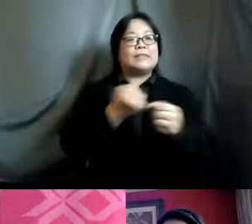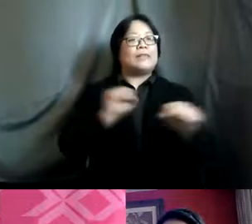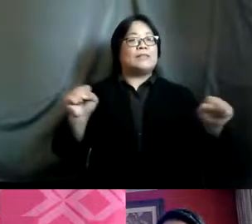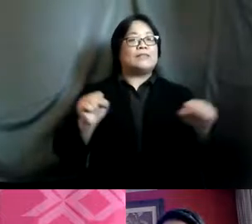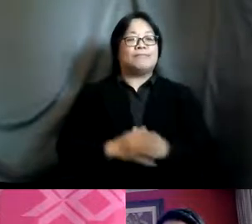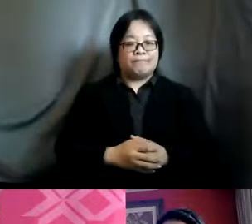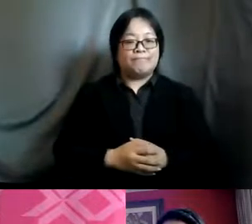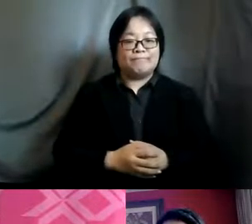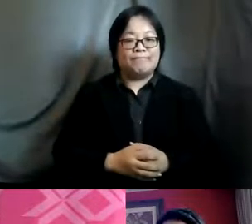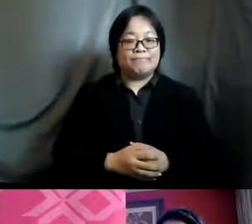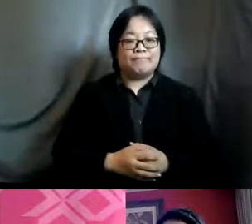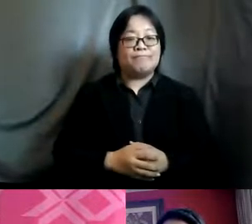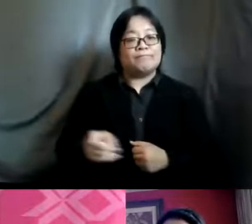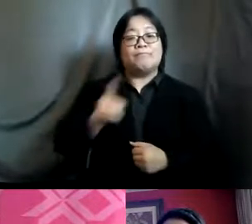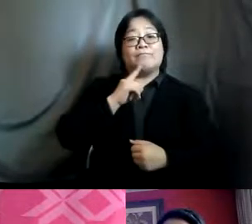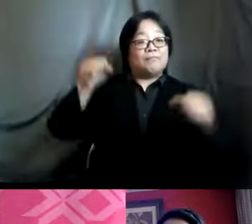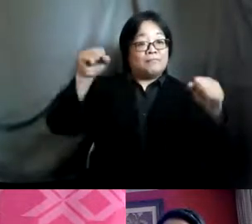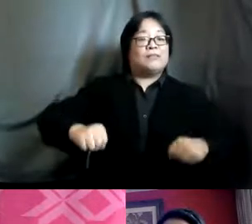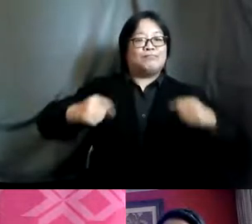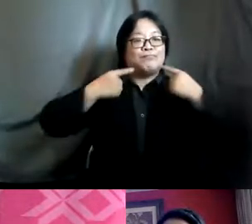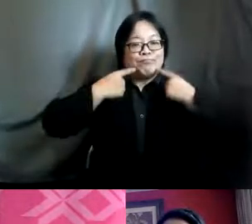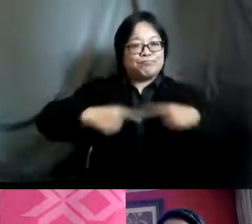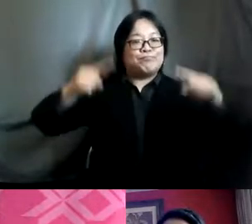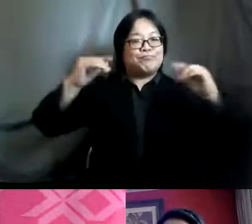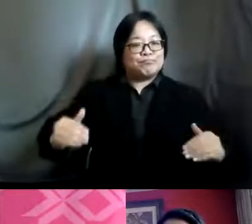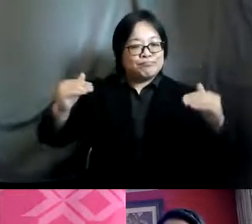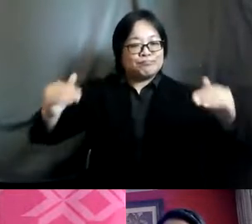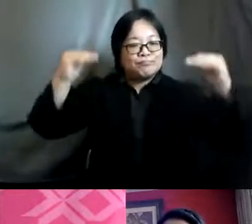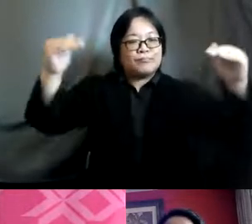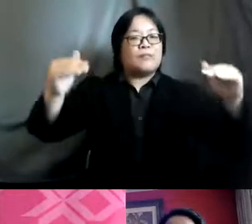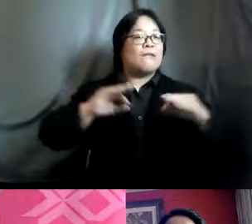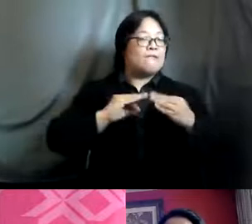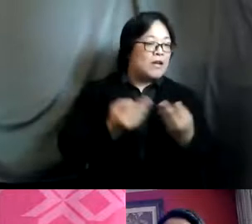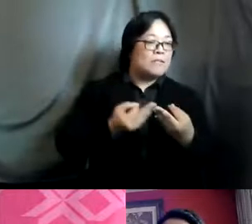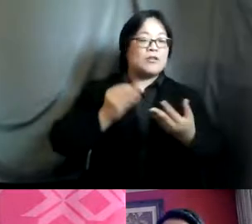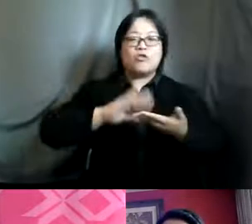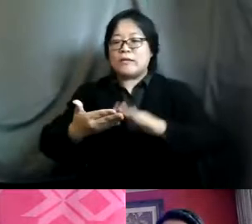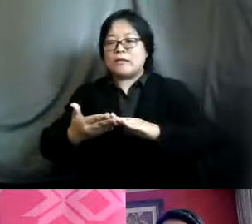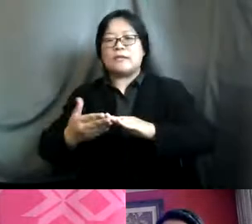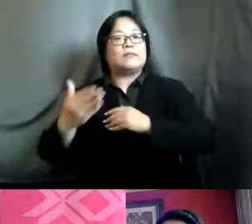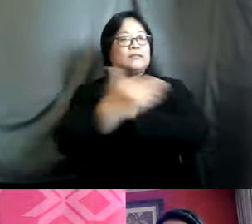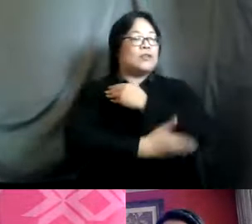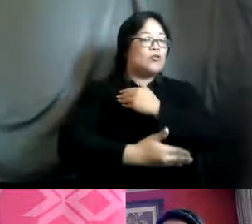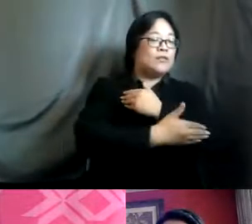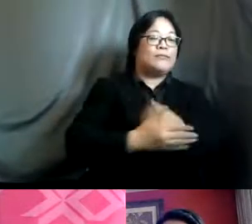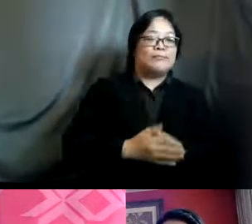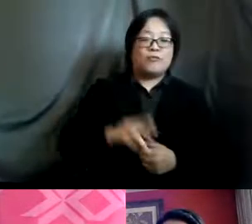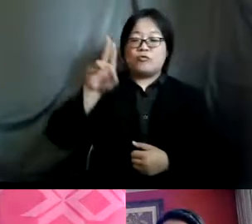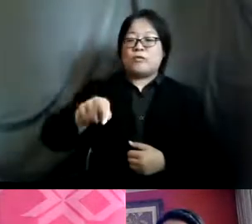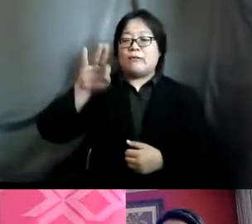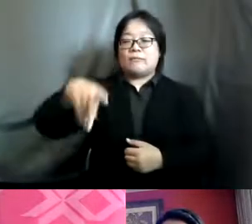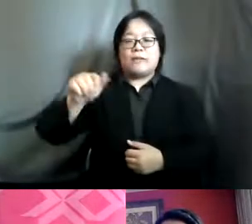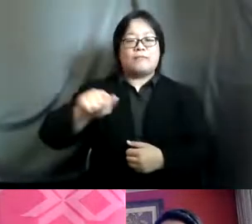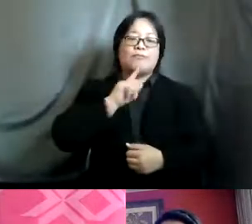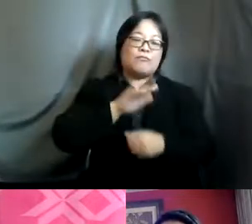more likely to thrive and so is her family her community and country and unfpa is fully committed